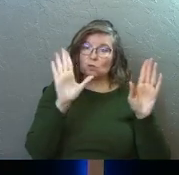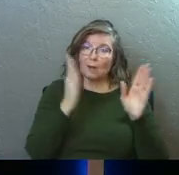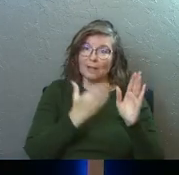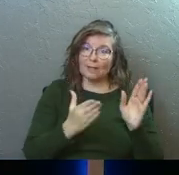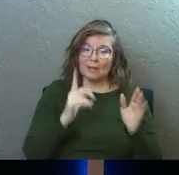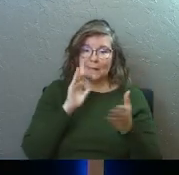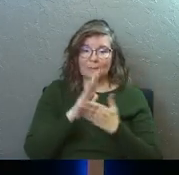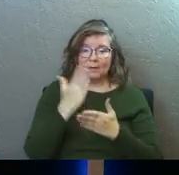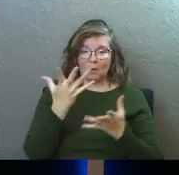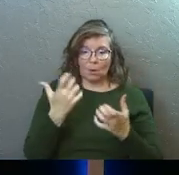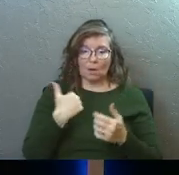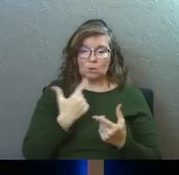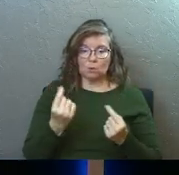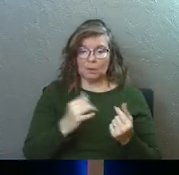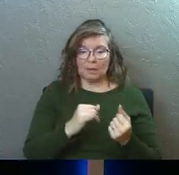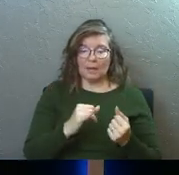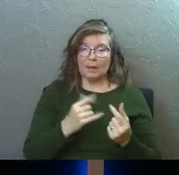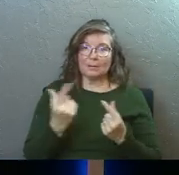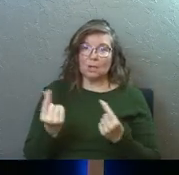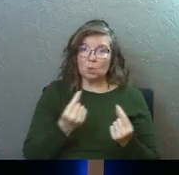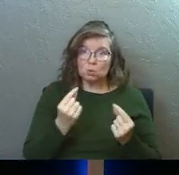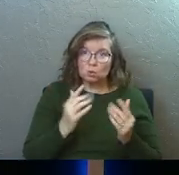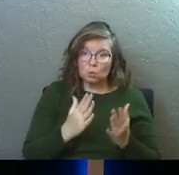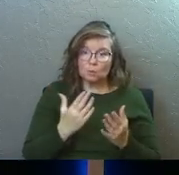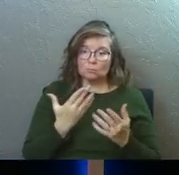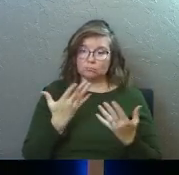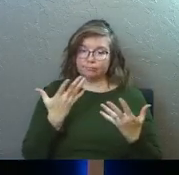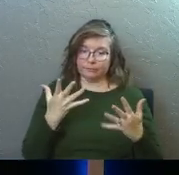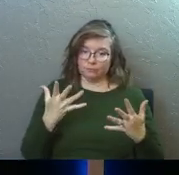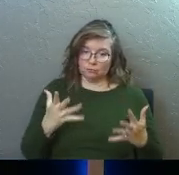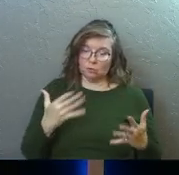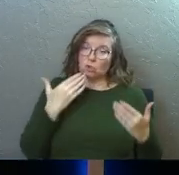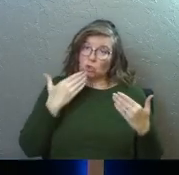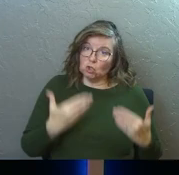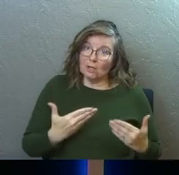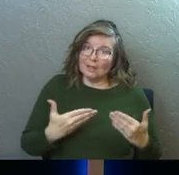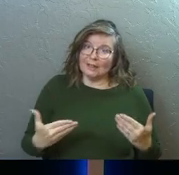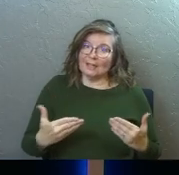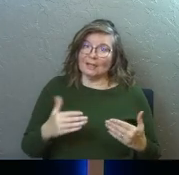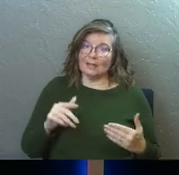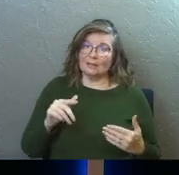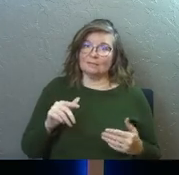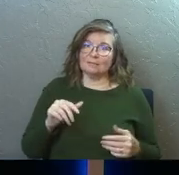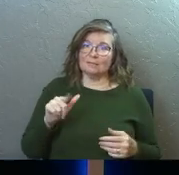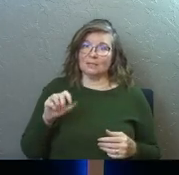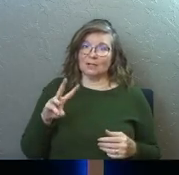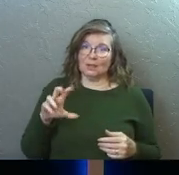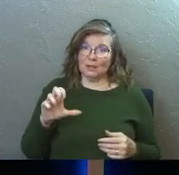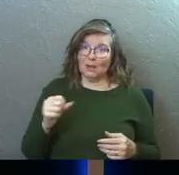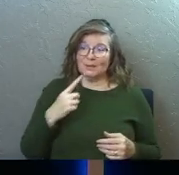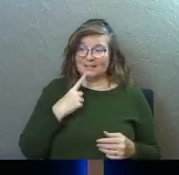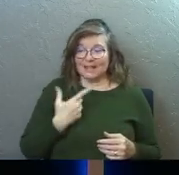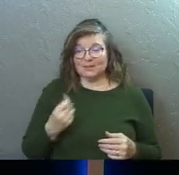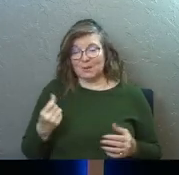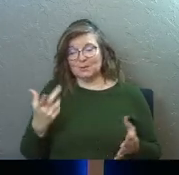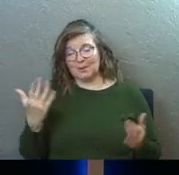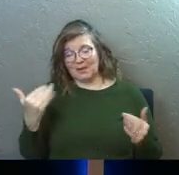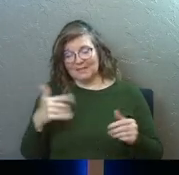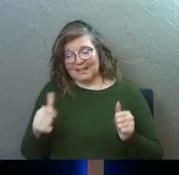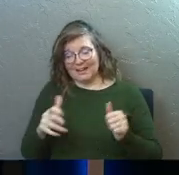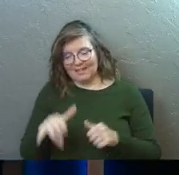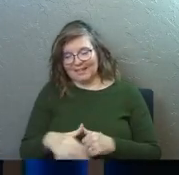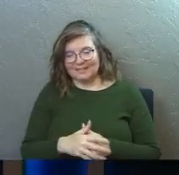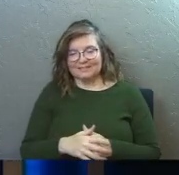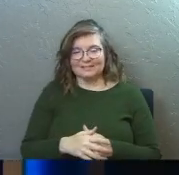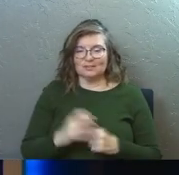thing, and I believe God wants us to do that. Being a doer and getting things done is a good thing. Lowe's said so, so come on. You know what I'm saying? You got to get after